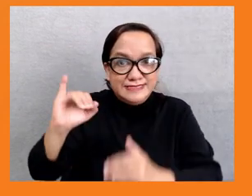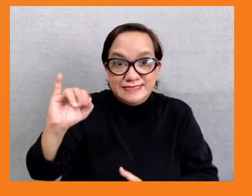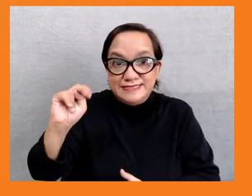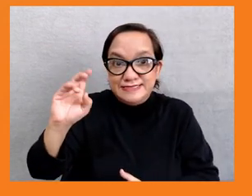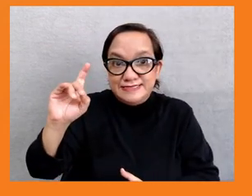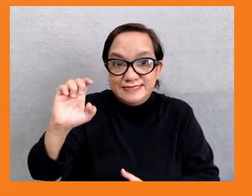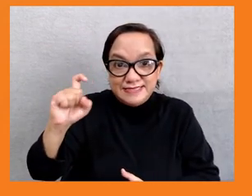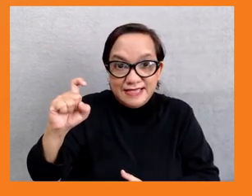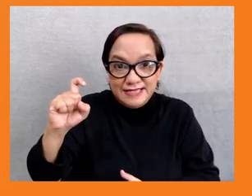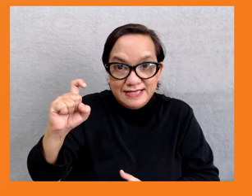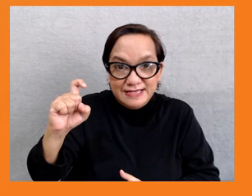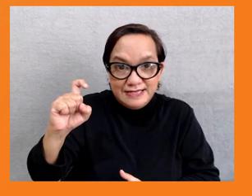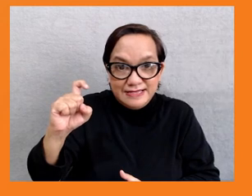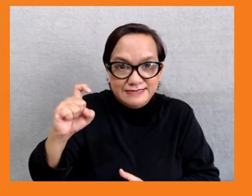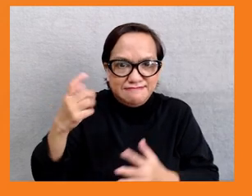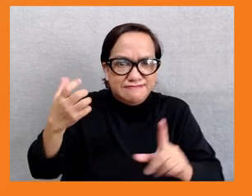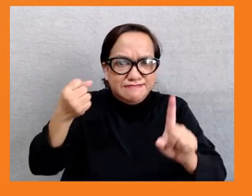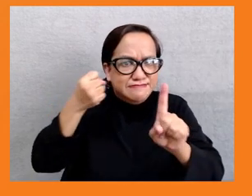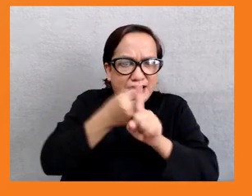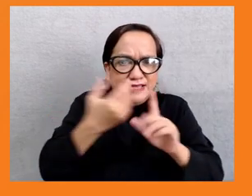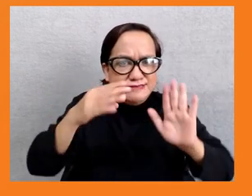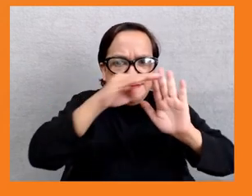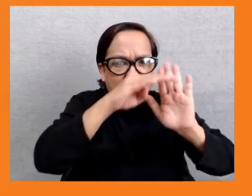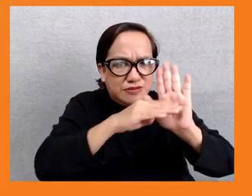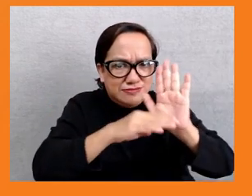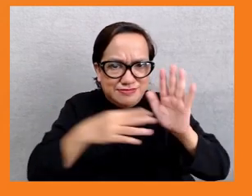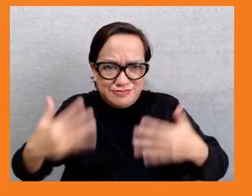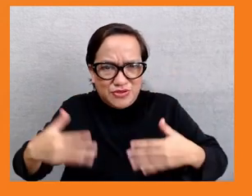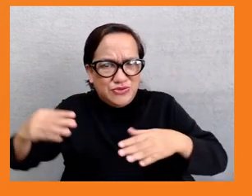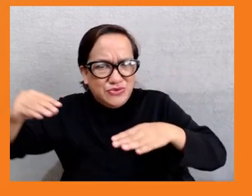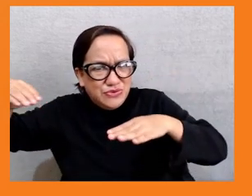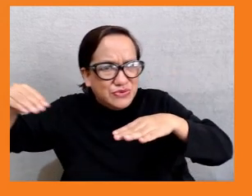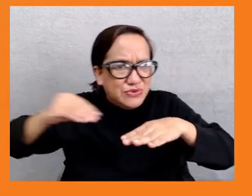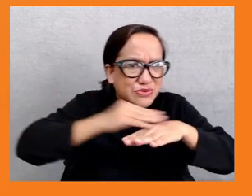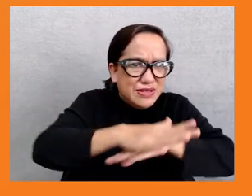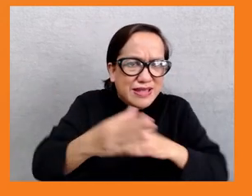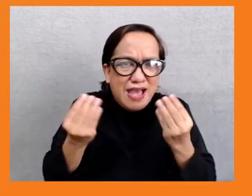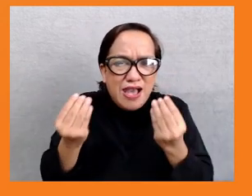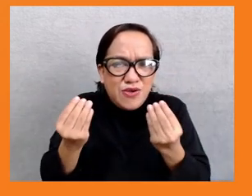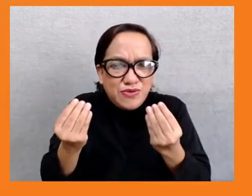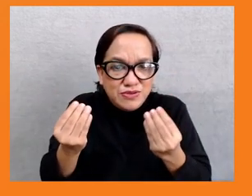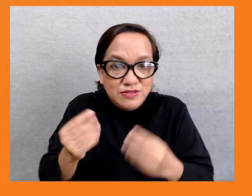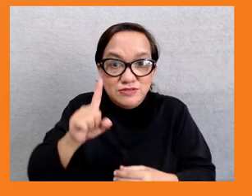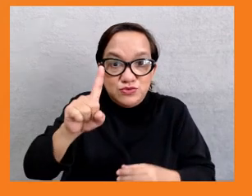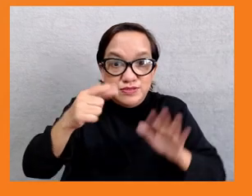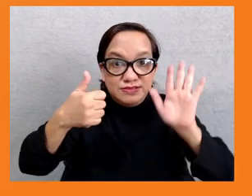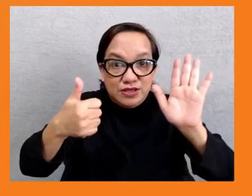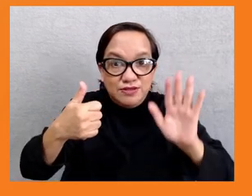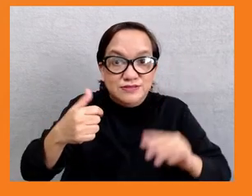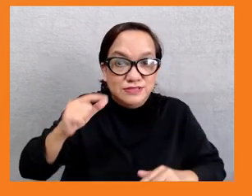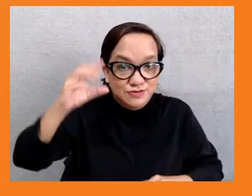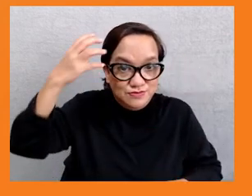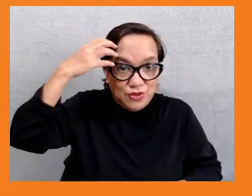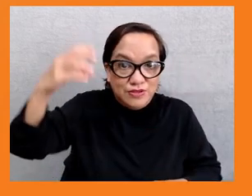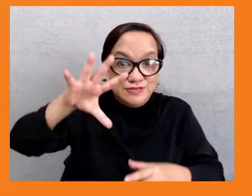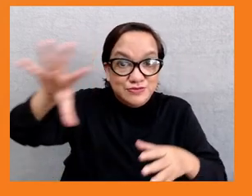these policies have on inequality. And it ranks 161 governments, including almost all Asian countries. The briefing which Myra was